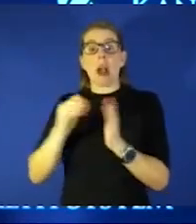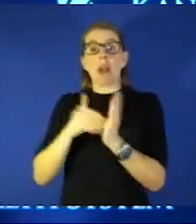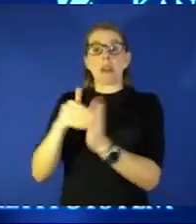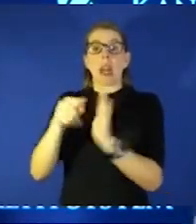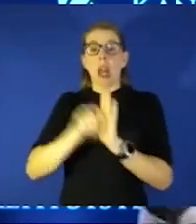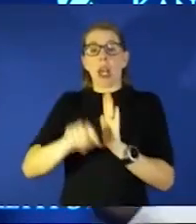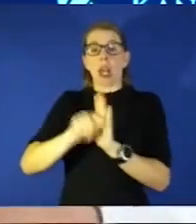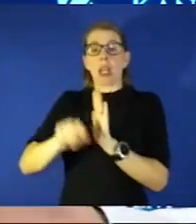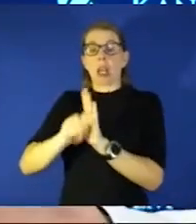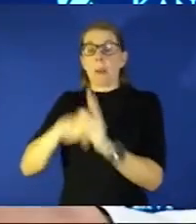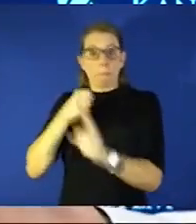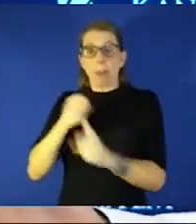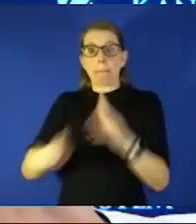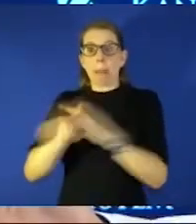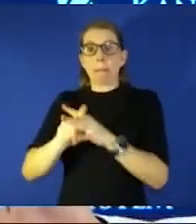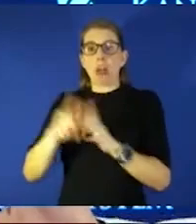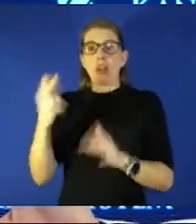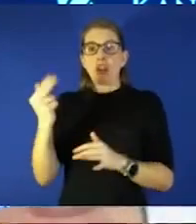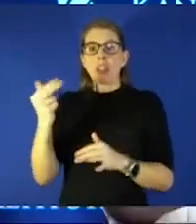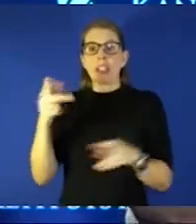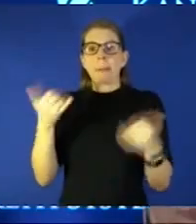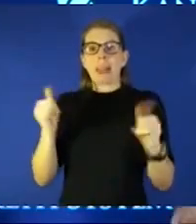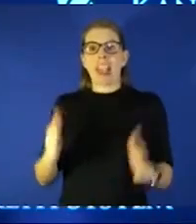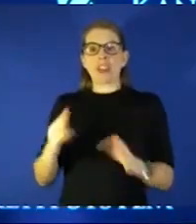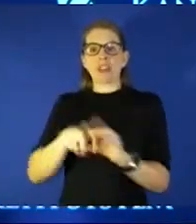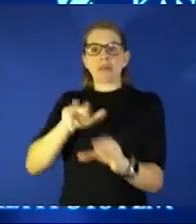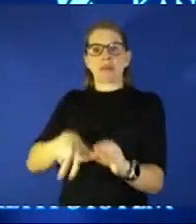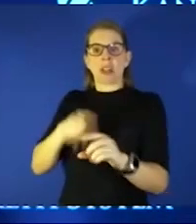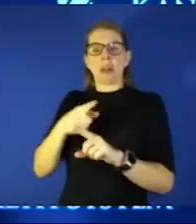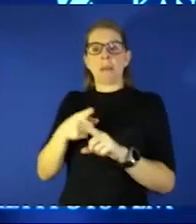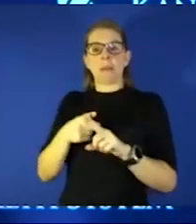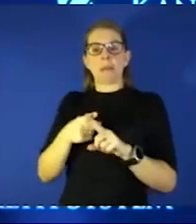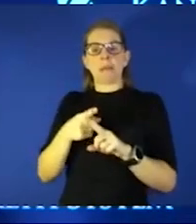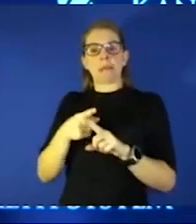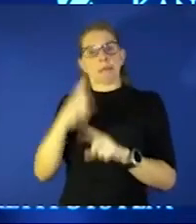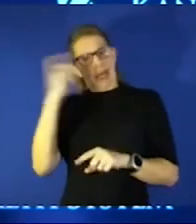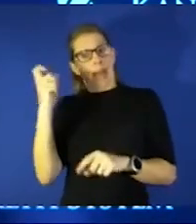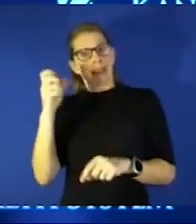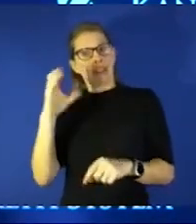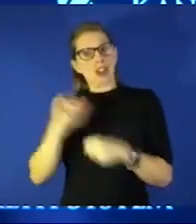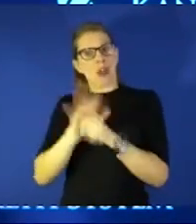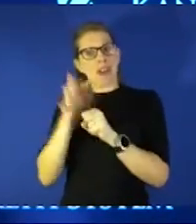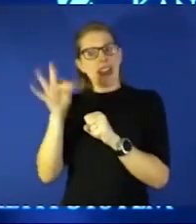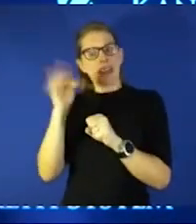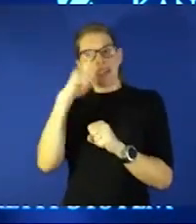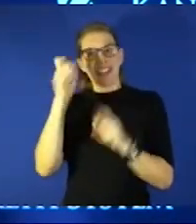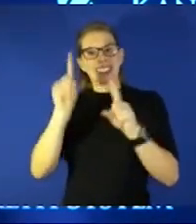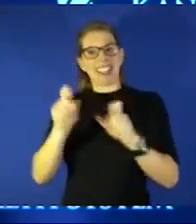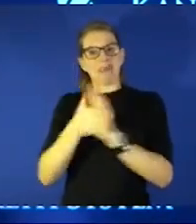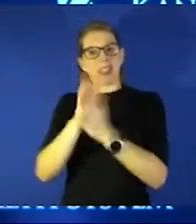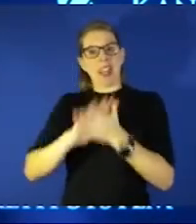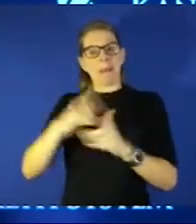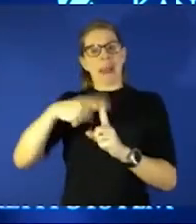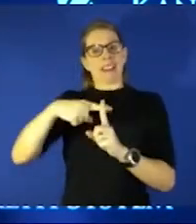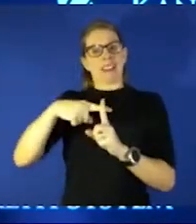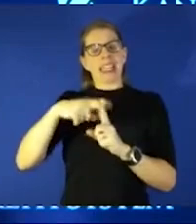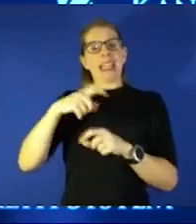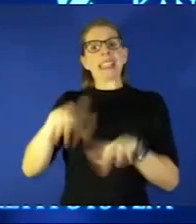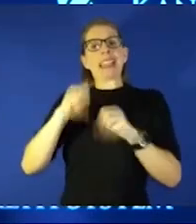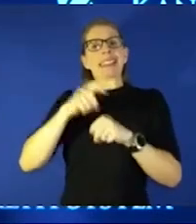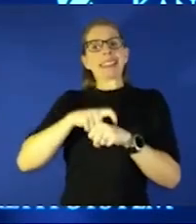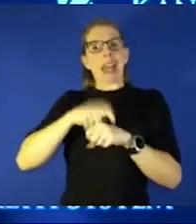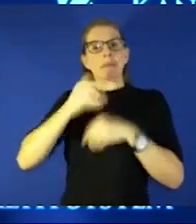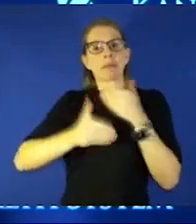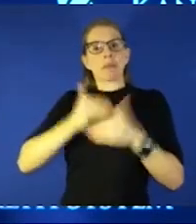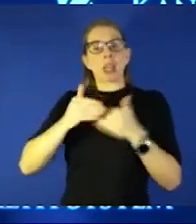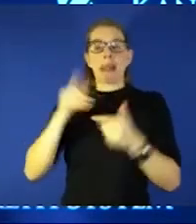bang now we have 13 players out because of covet 19 why the test turned positive and it just takes a little bit of time less time with uh